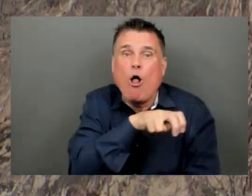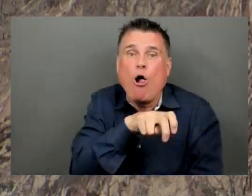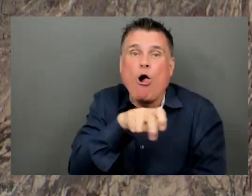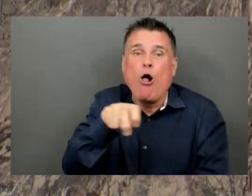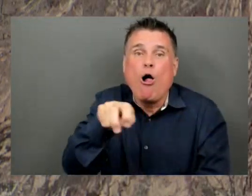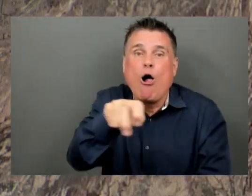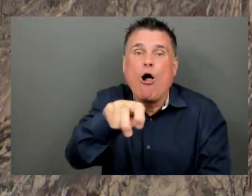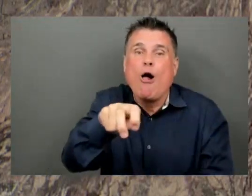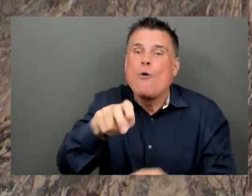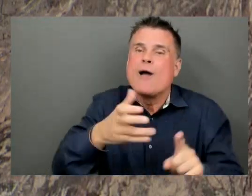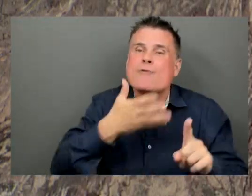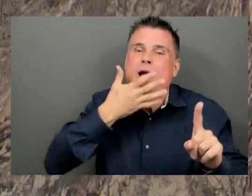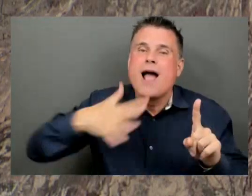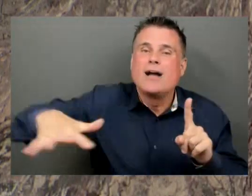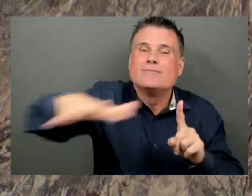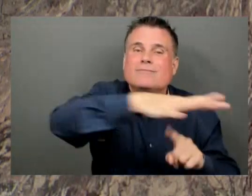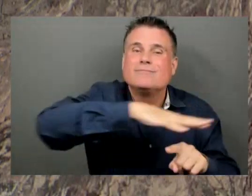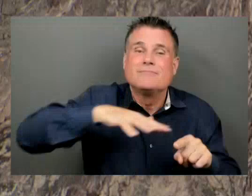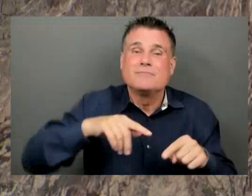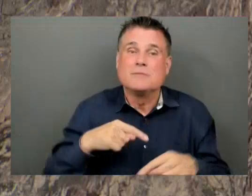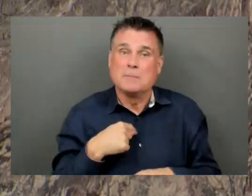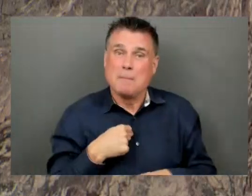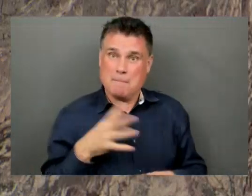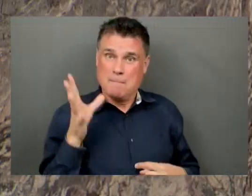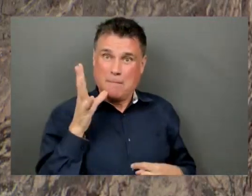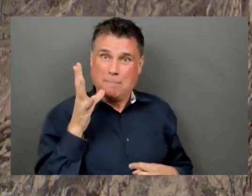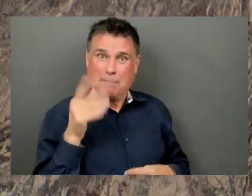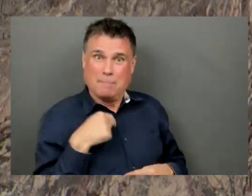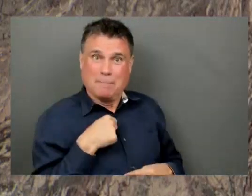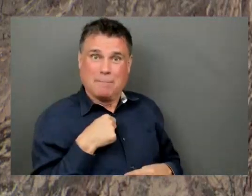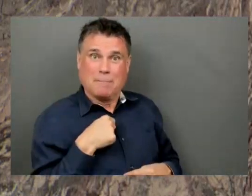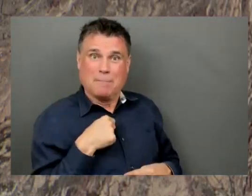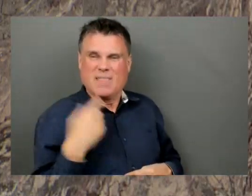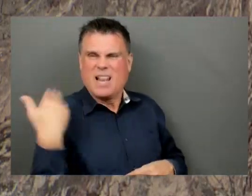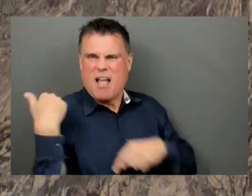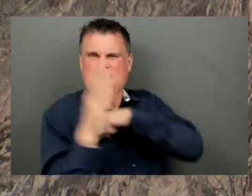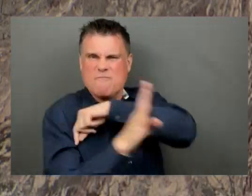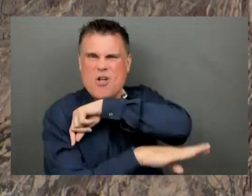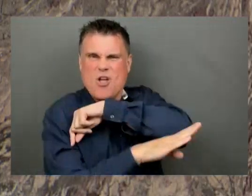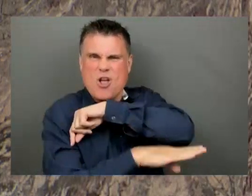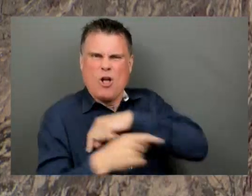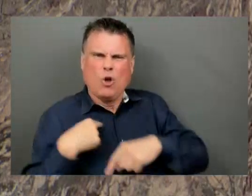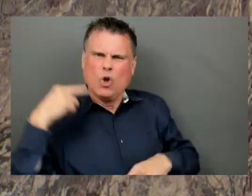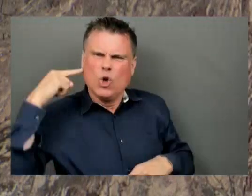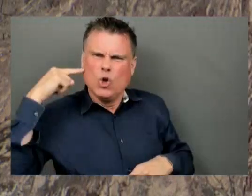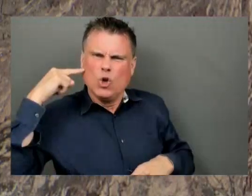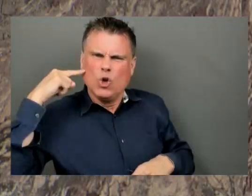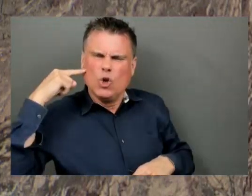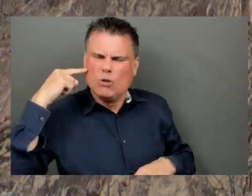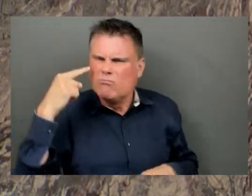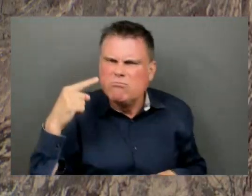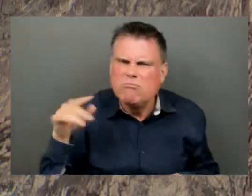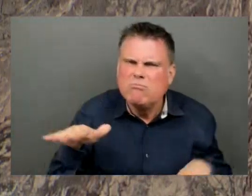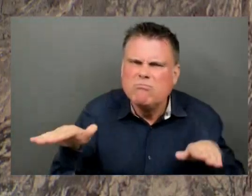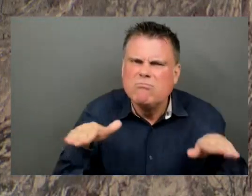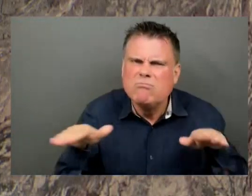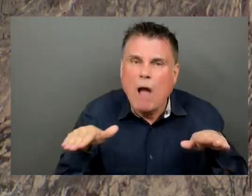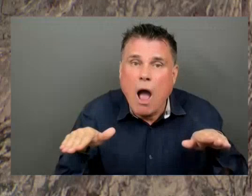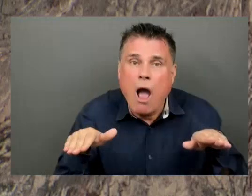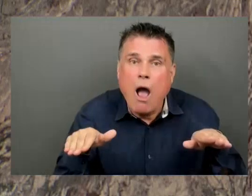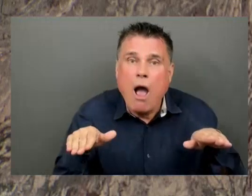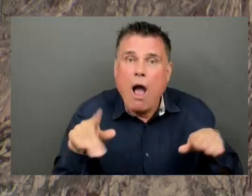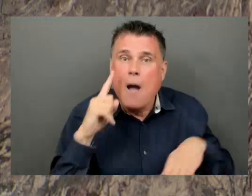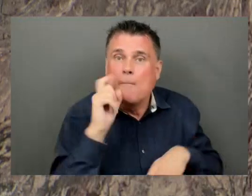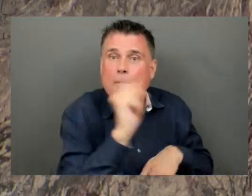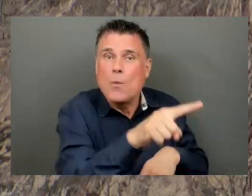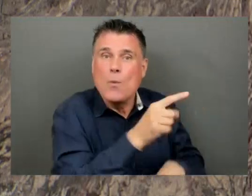house in the middle of the night last fall, wisely choosing not to investigate, but later discovered that a grizzly had killed a black bear, partially eaten it, and then